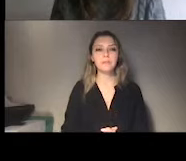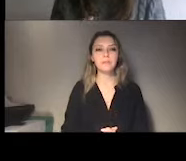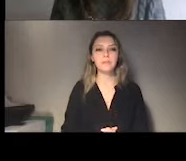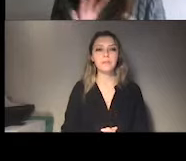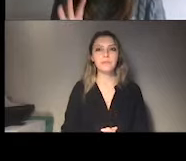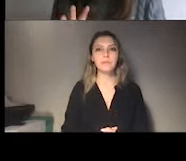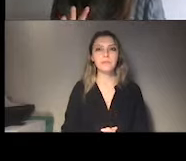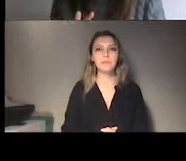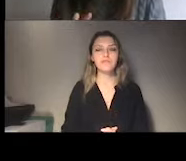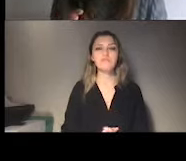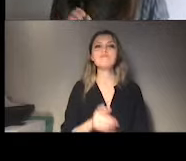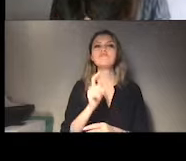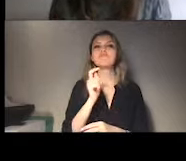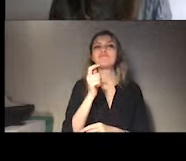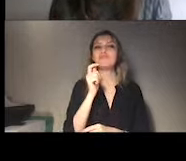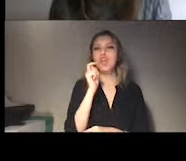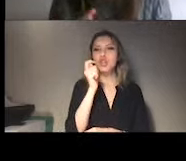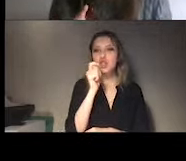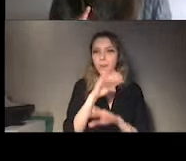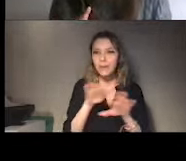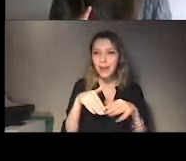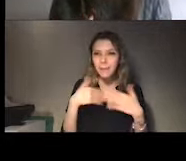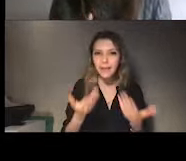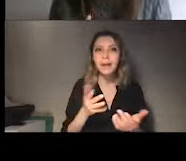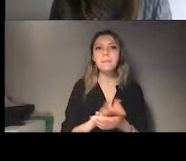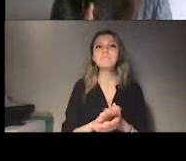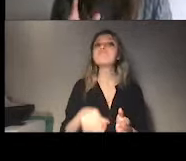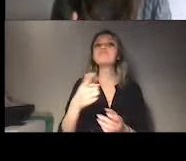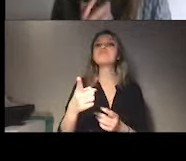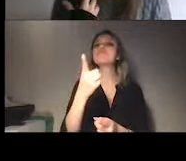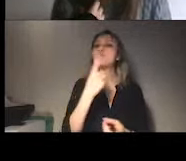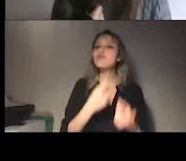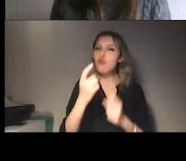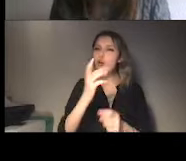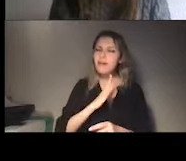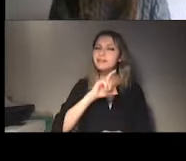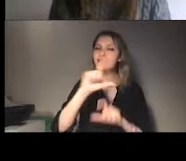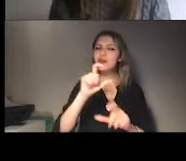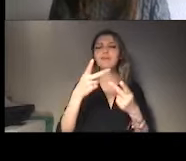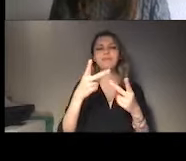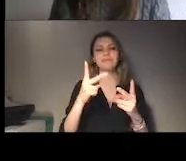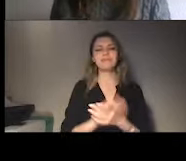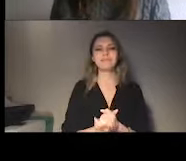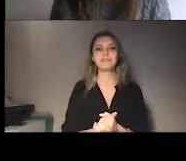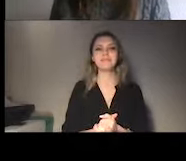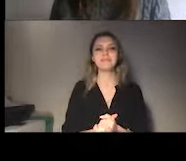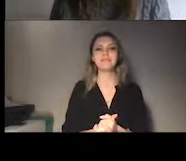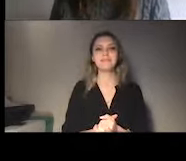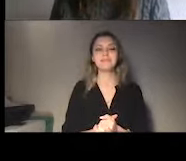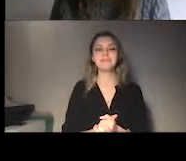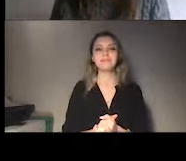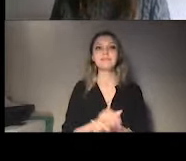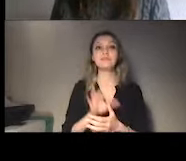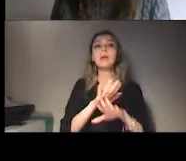see on the screen is just an example of an instrument, tool that the OCHR has